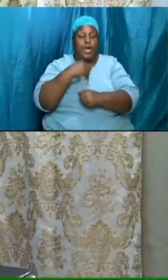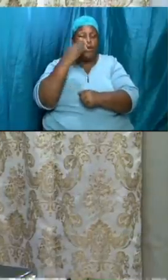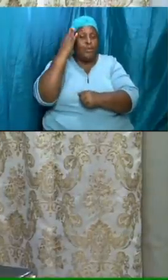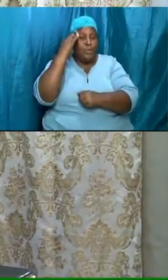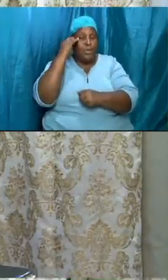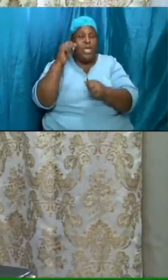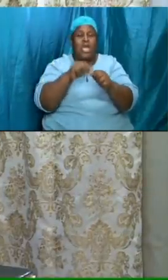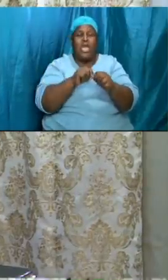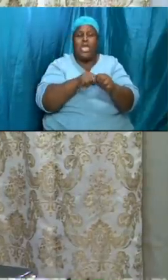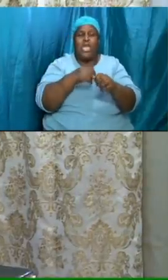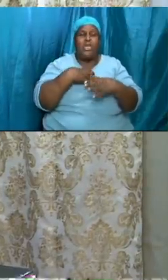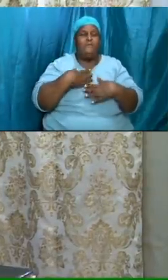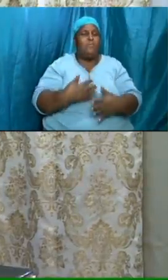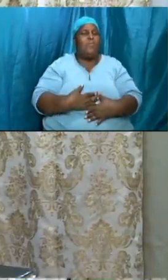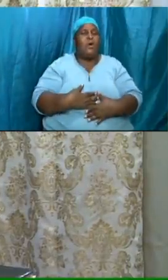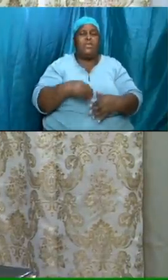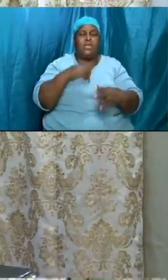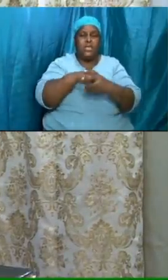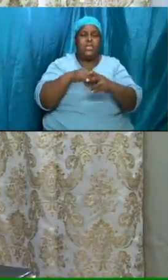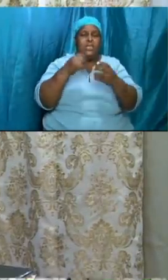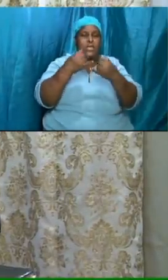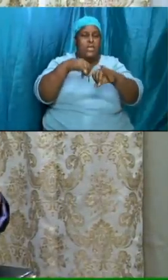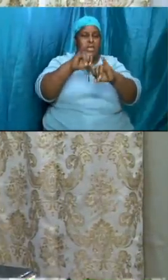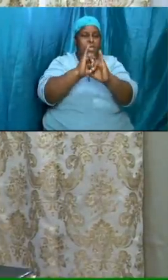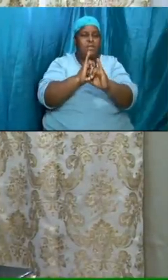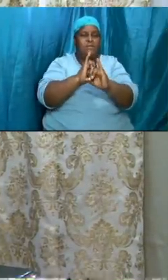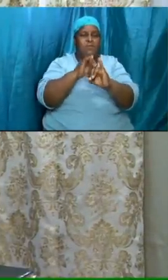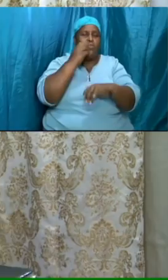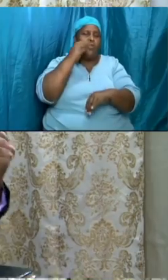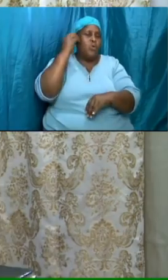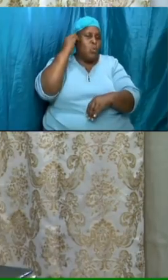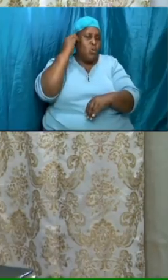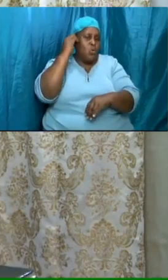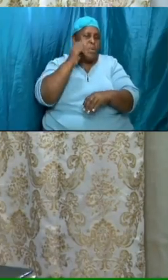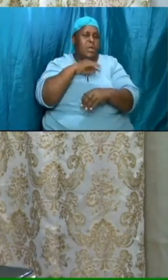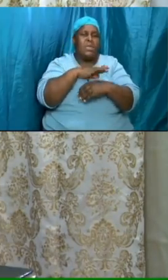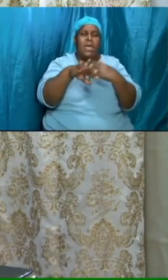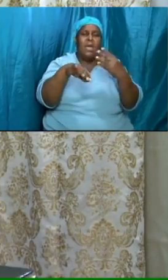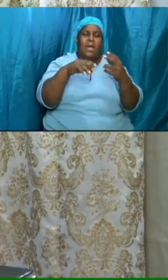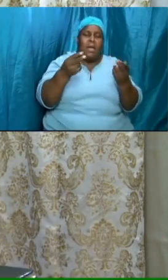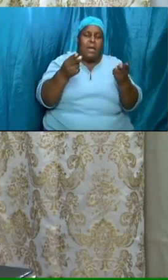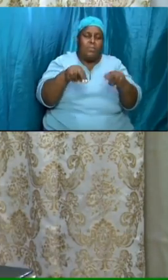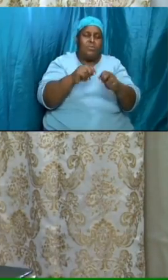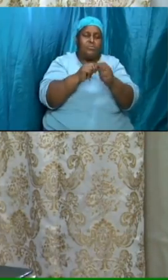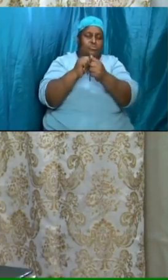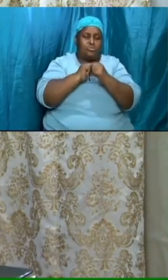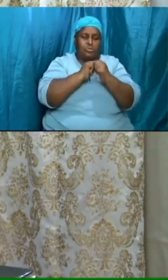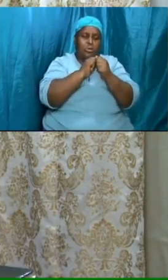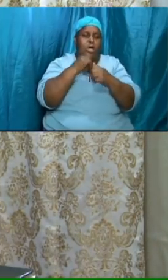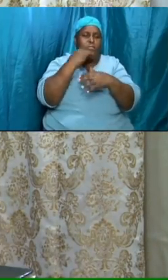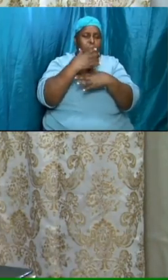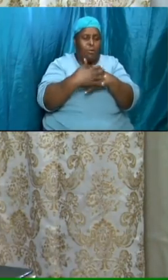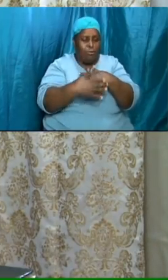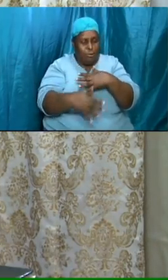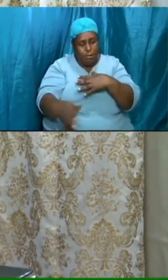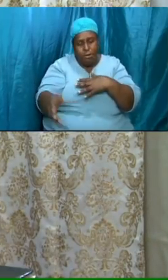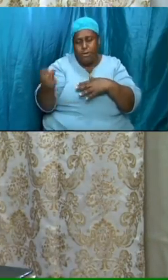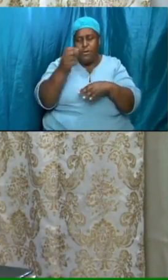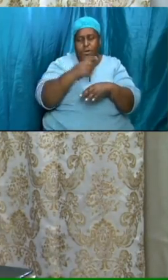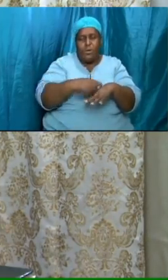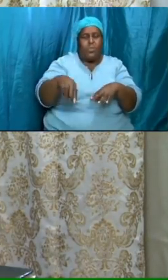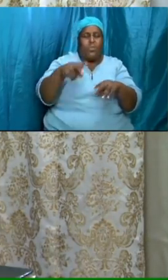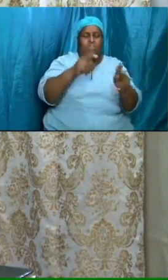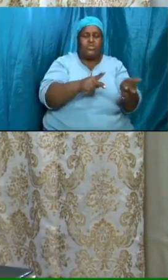everybody was in their individual homes and it all happened together and the blood was placed on the lintel and the